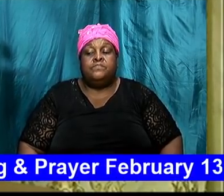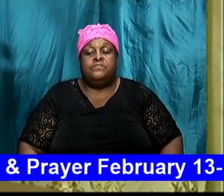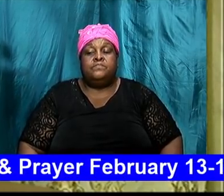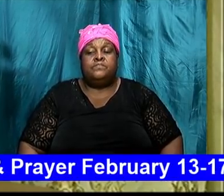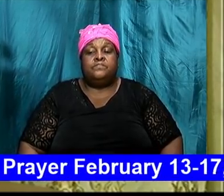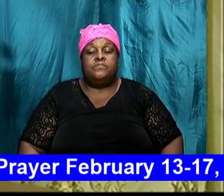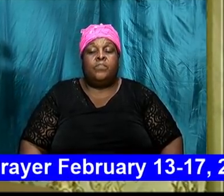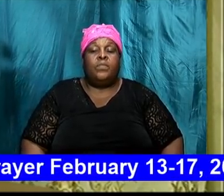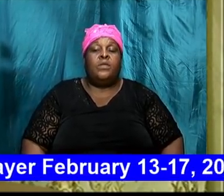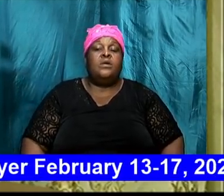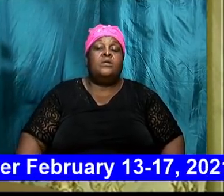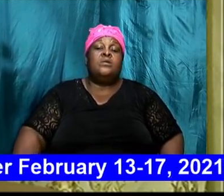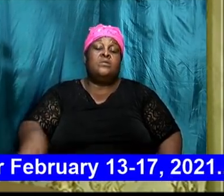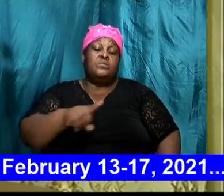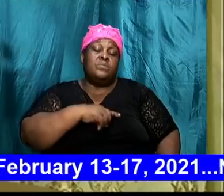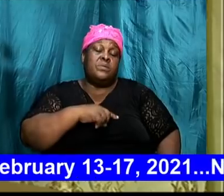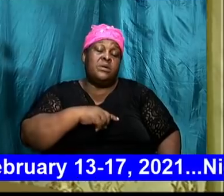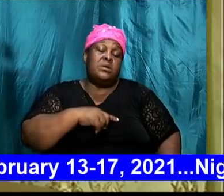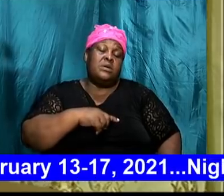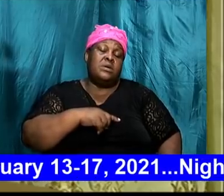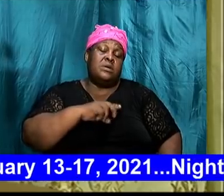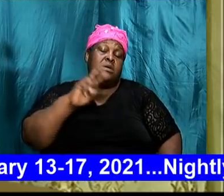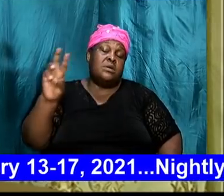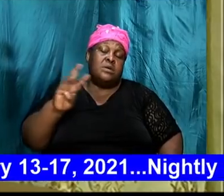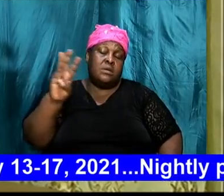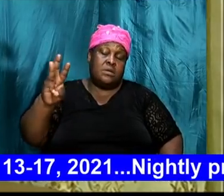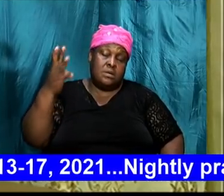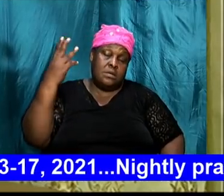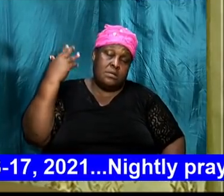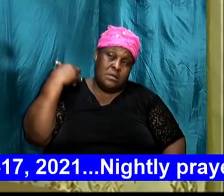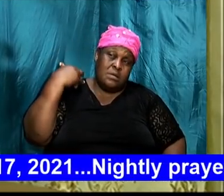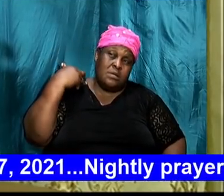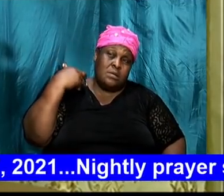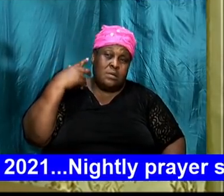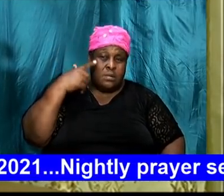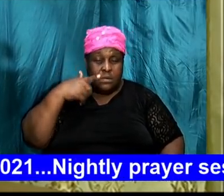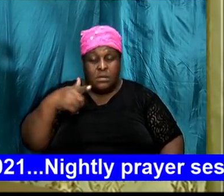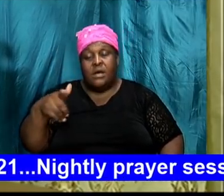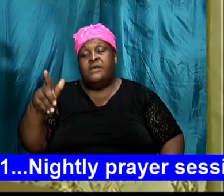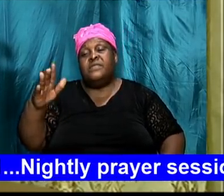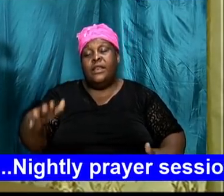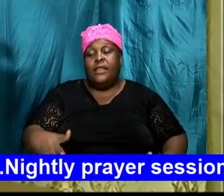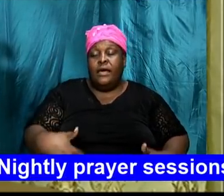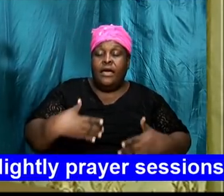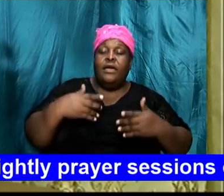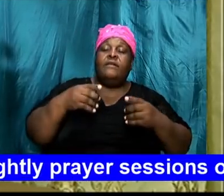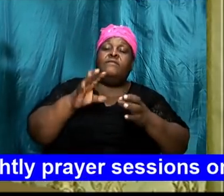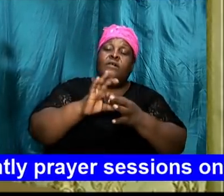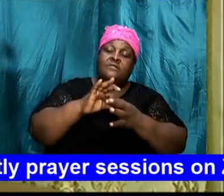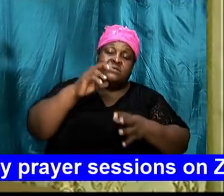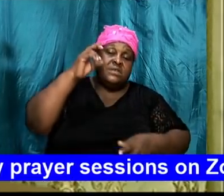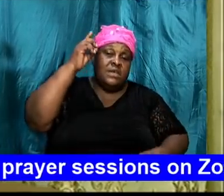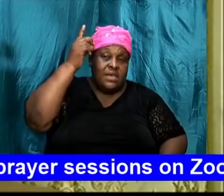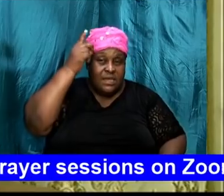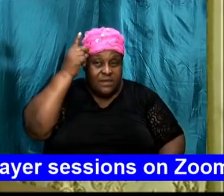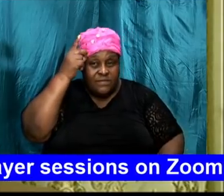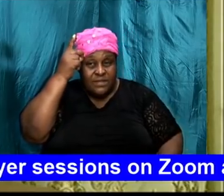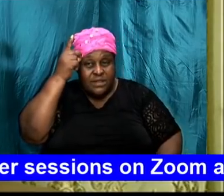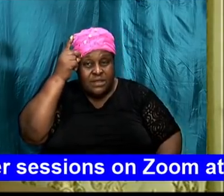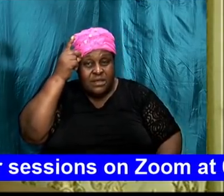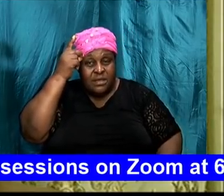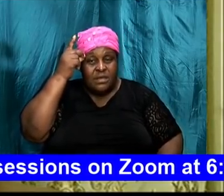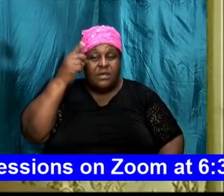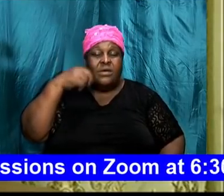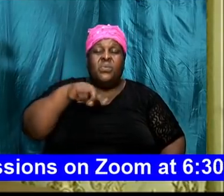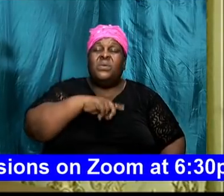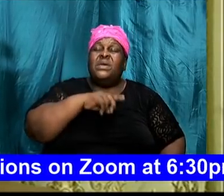so we spent some time last week also and we all so look at the life of David. We said Abraham knew